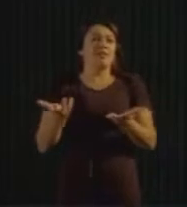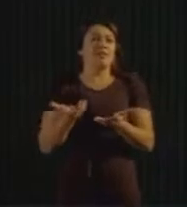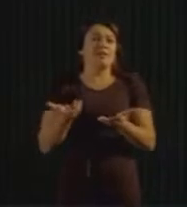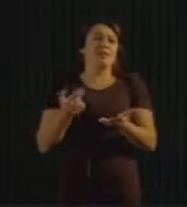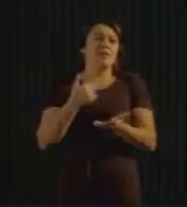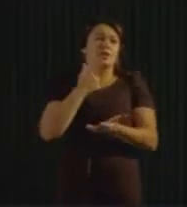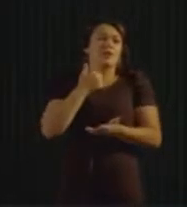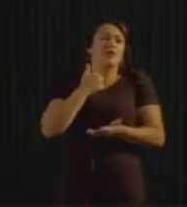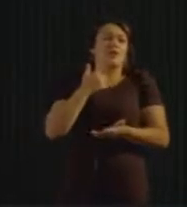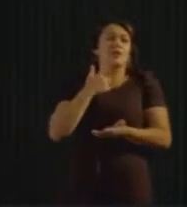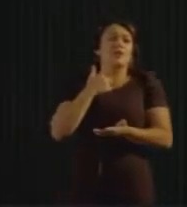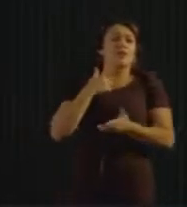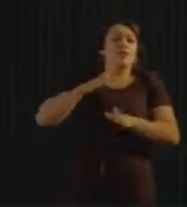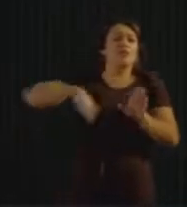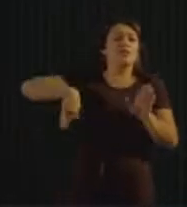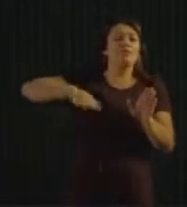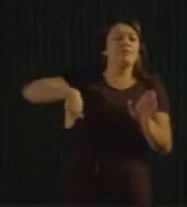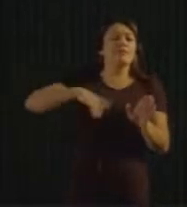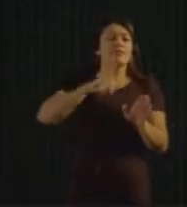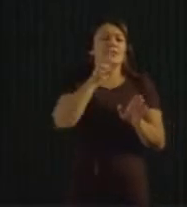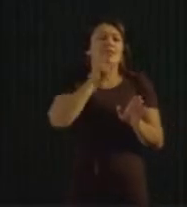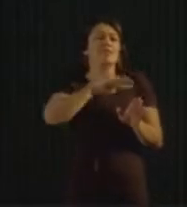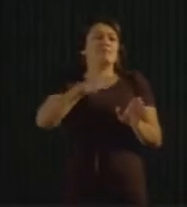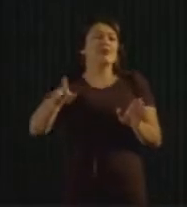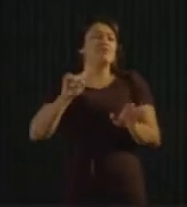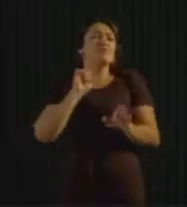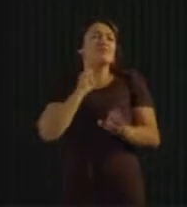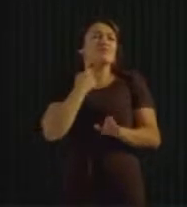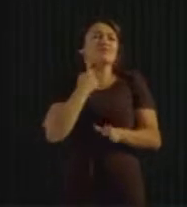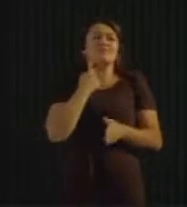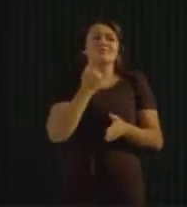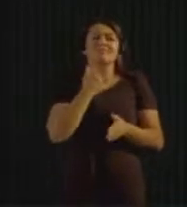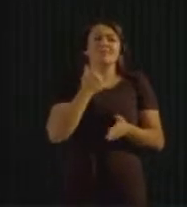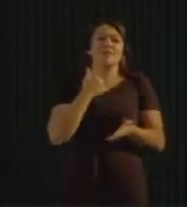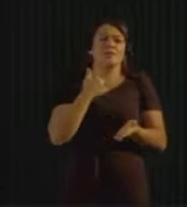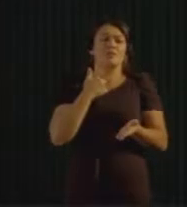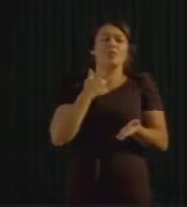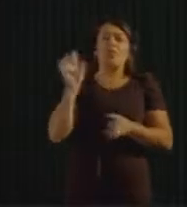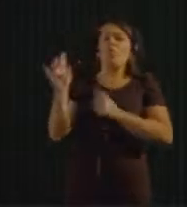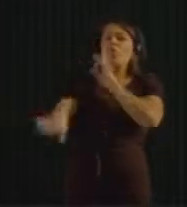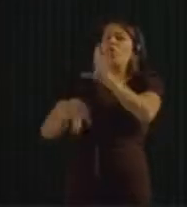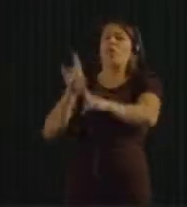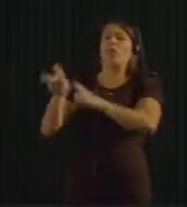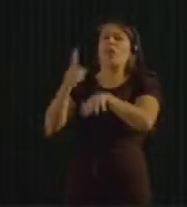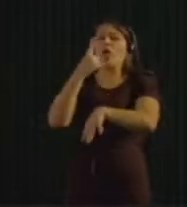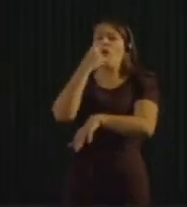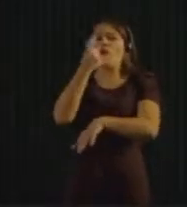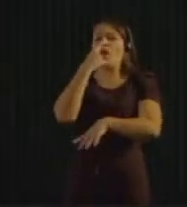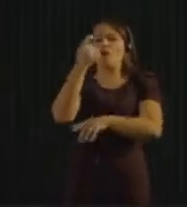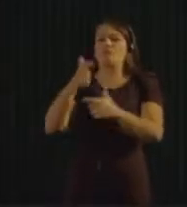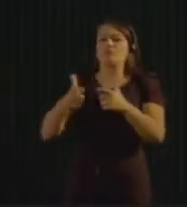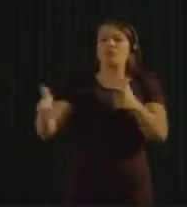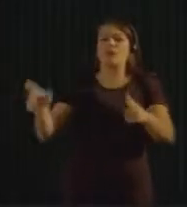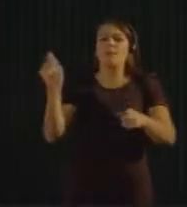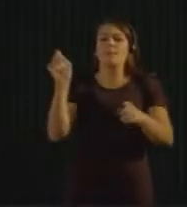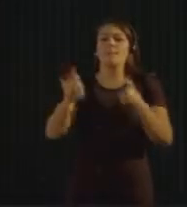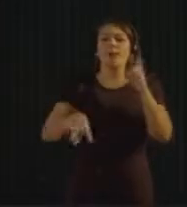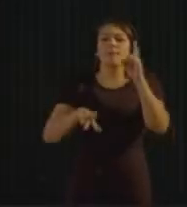somebody else's backyard. And that could be the next generation's backyard we are using right now.